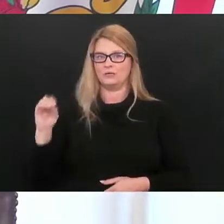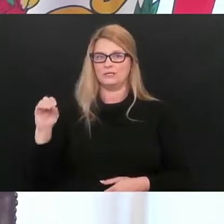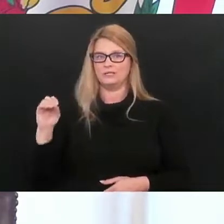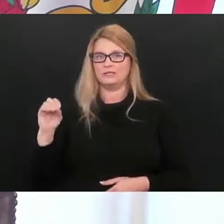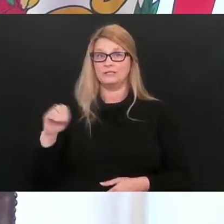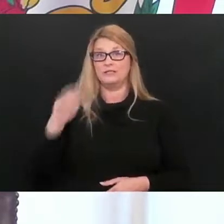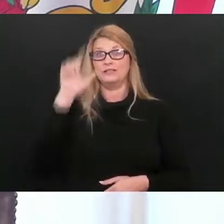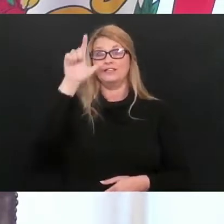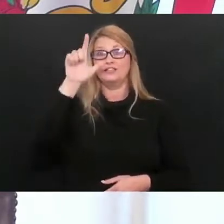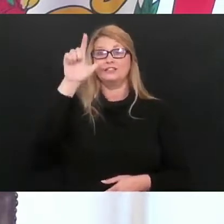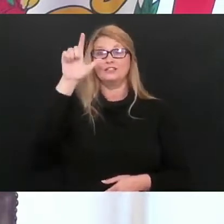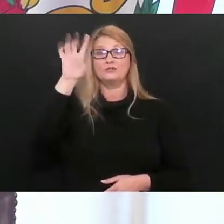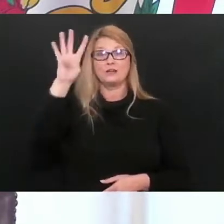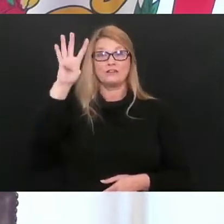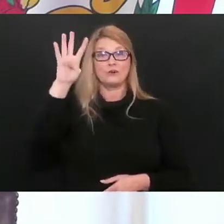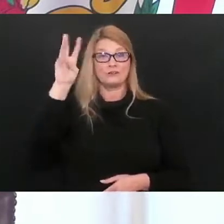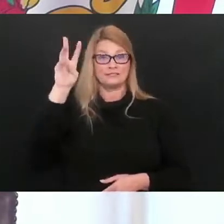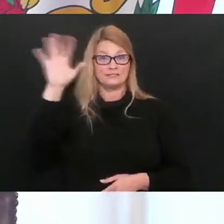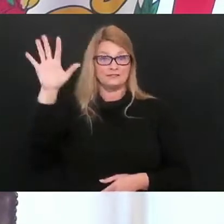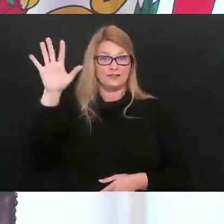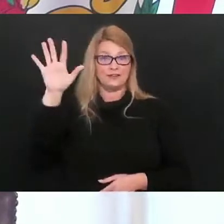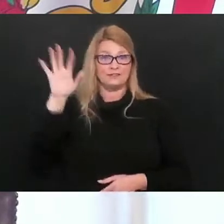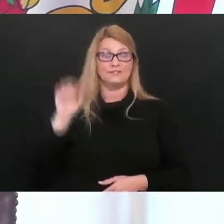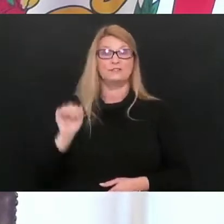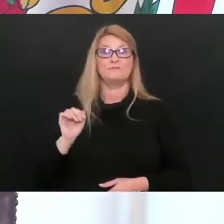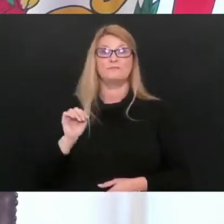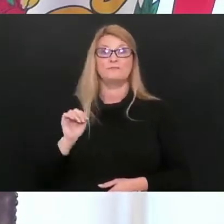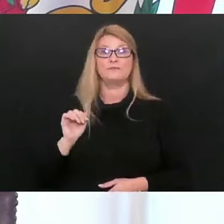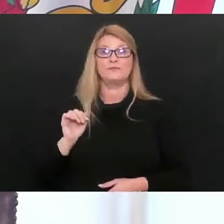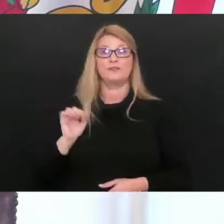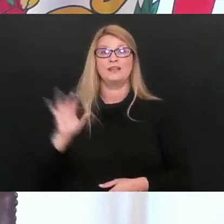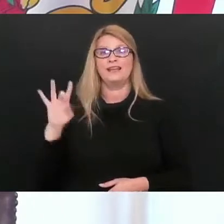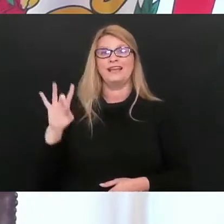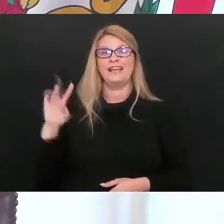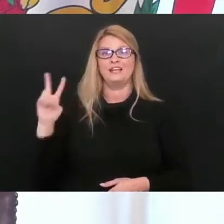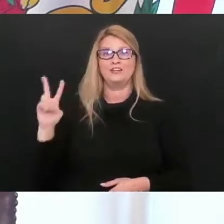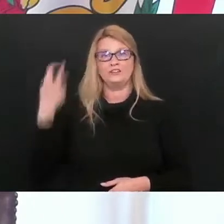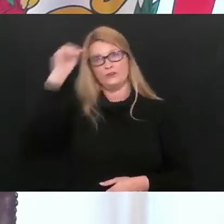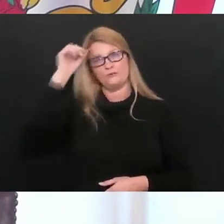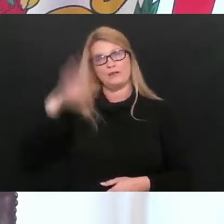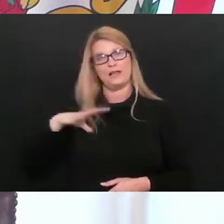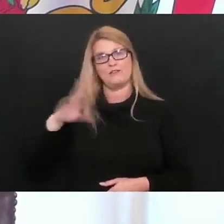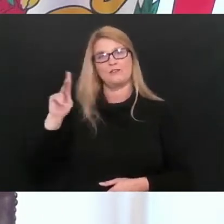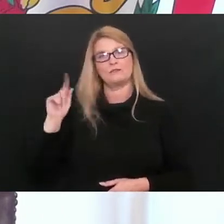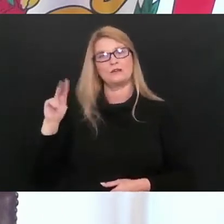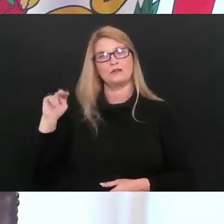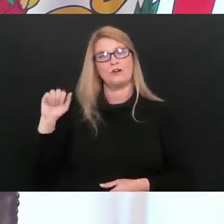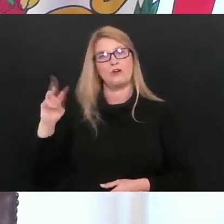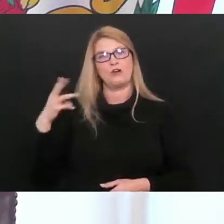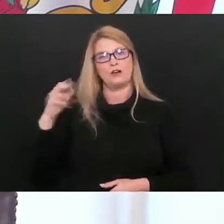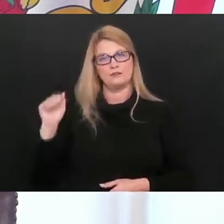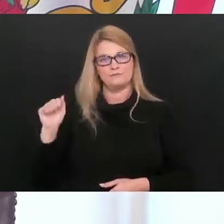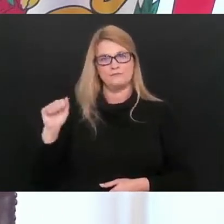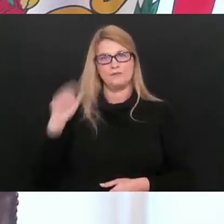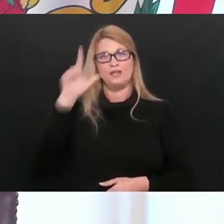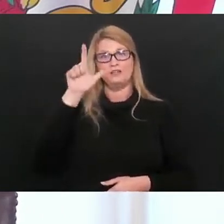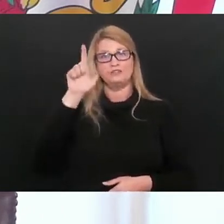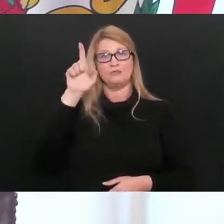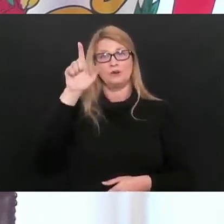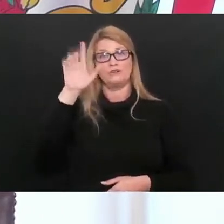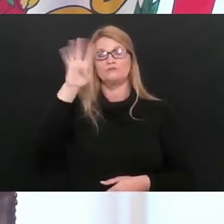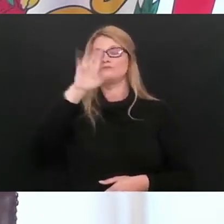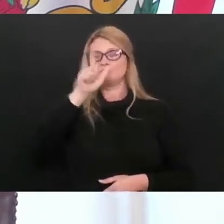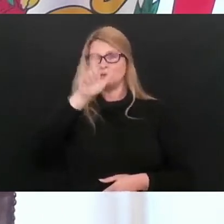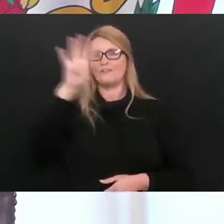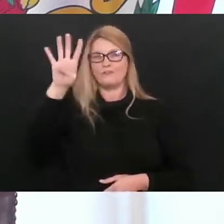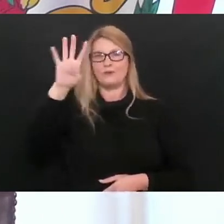Our 2,465th death is an 82-year-old male from Kanawha County. Our 2,466th